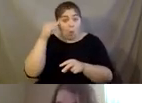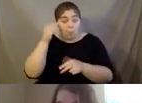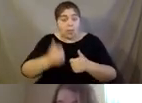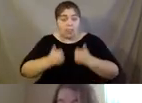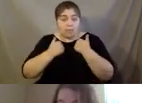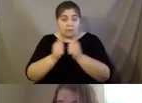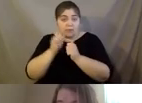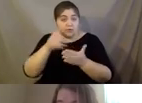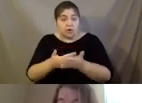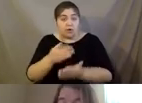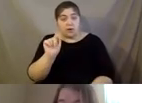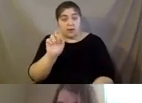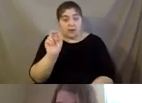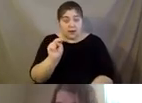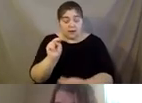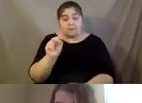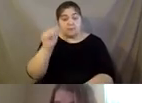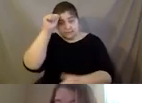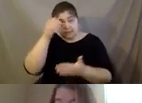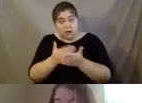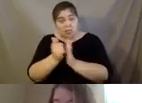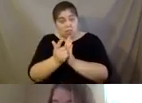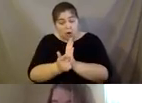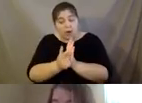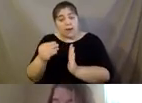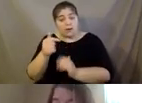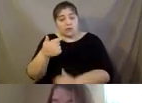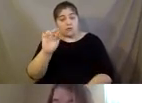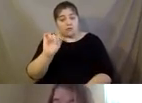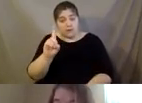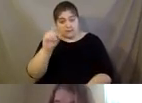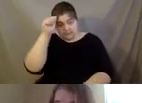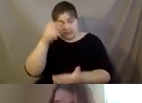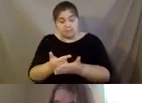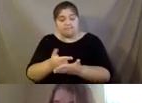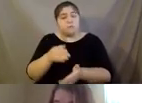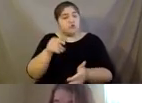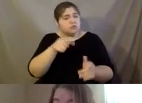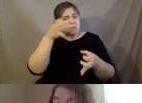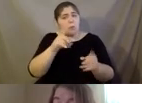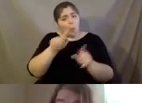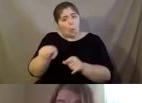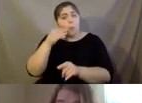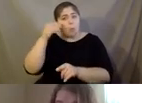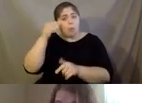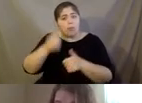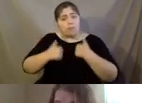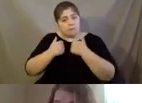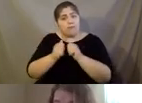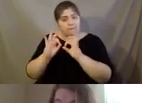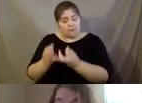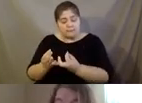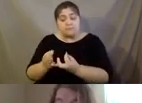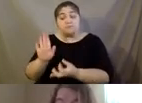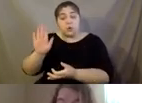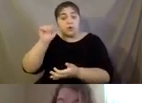Karen, her son-in-law and her grandson. Jane chose to go live with her family. Jane's daughter Karen became